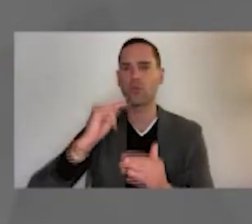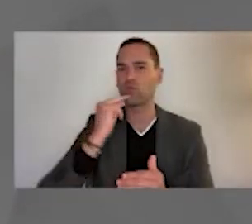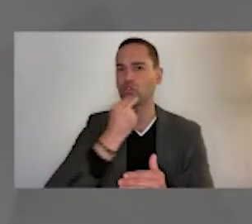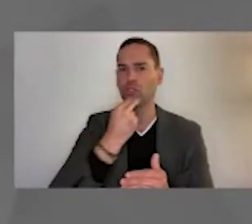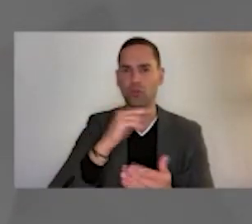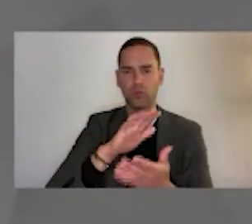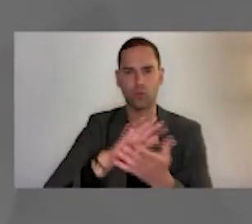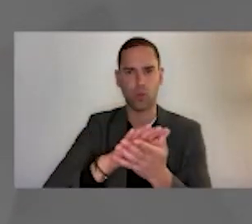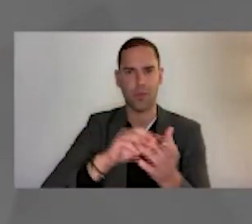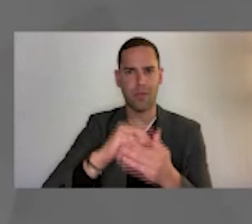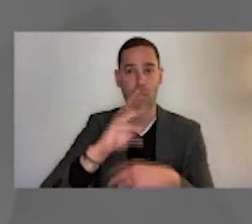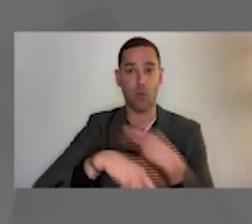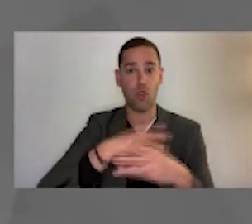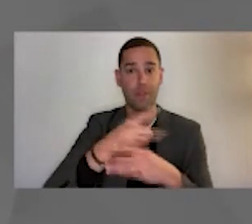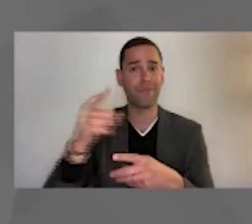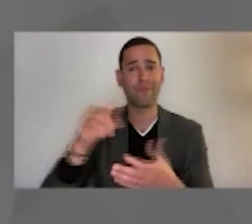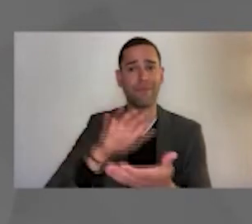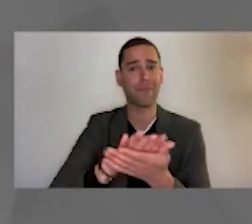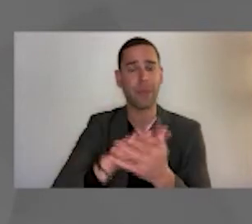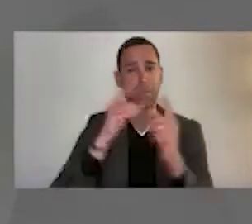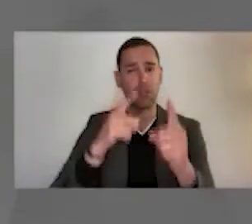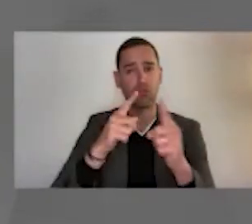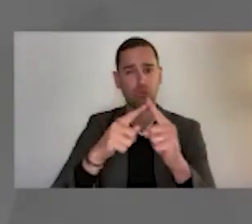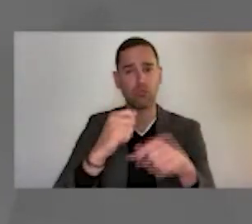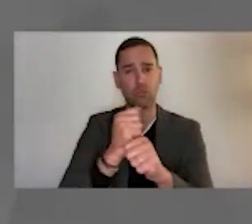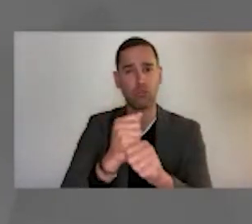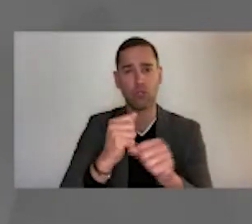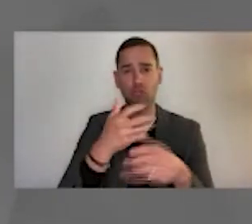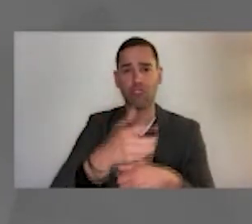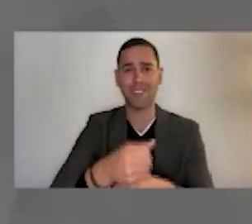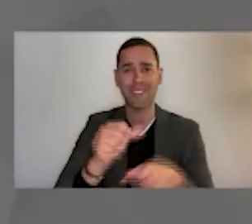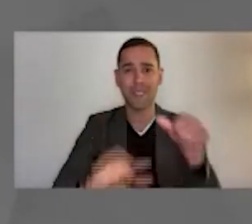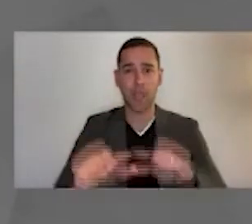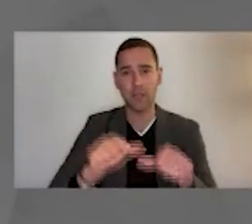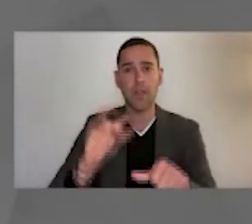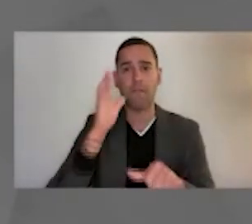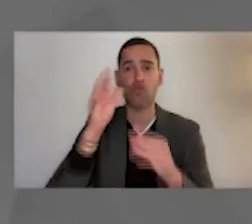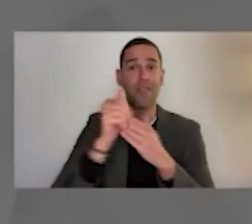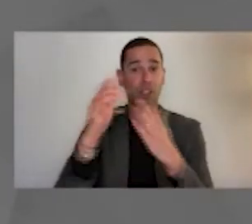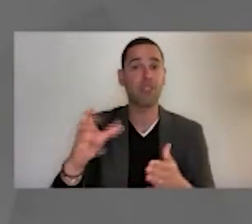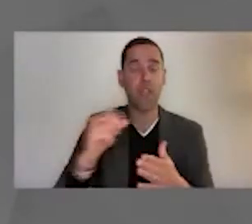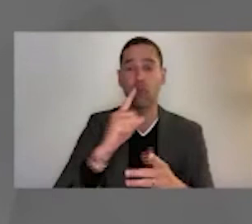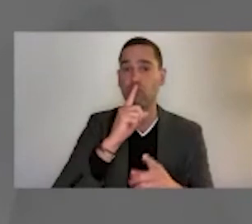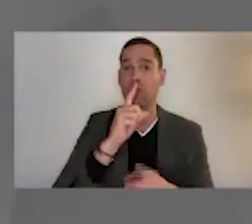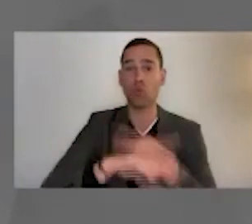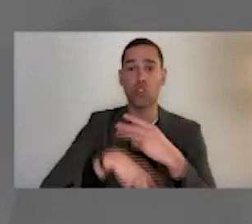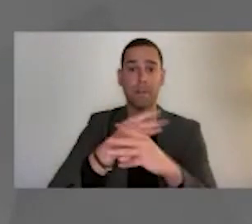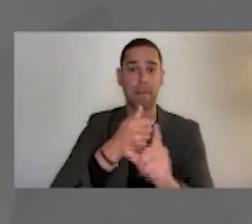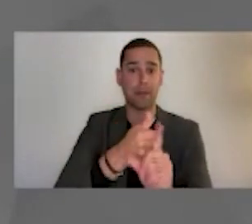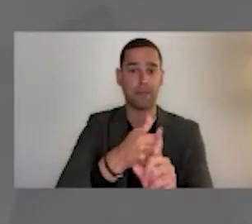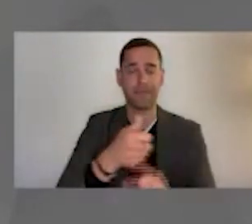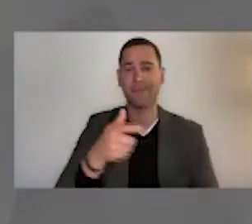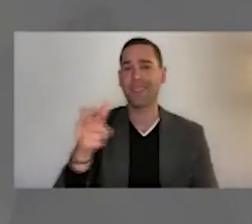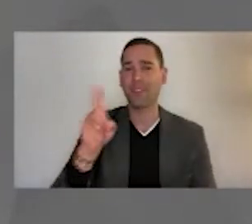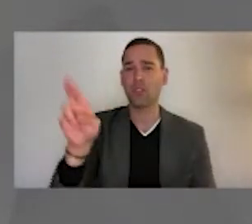Friedman School's mission is to produce trusted science, future leaders, and real-world impact. Dr. Mozafarian has authored more than